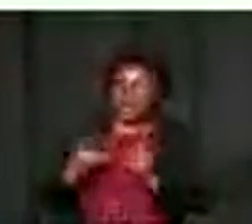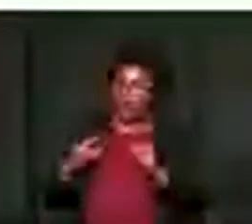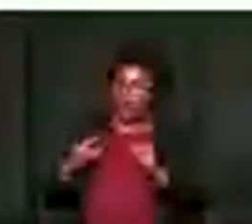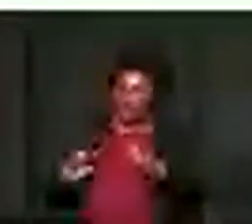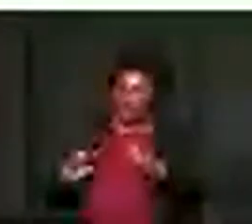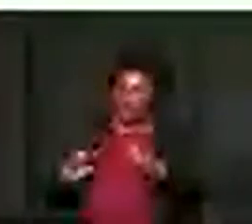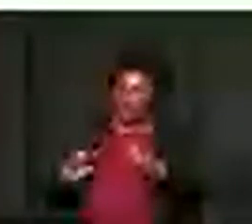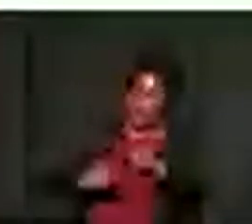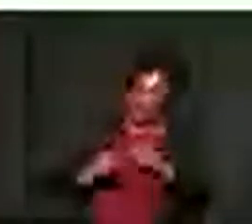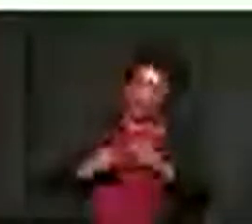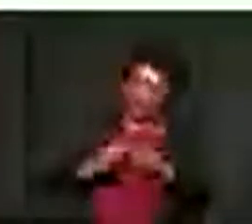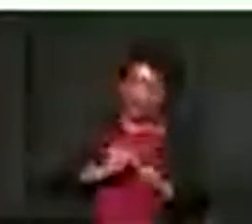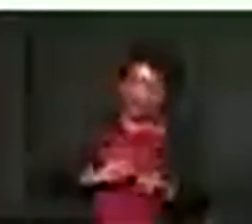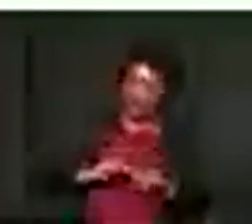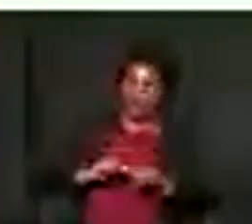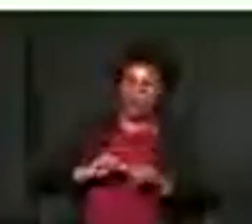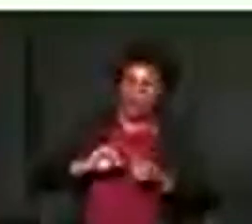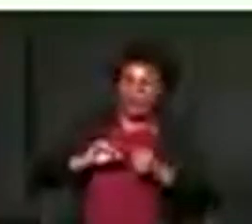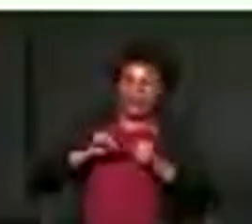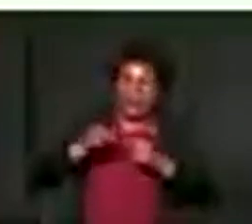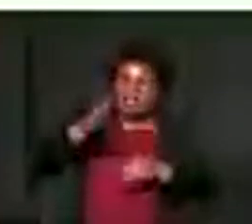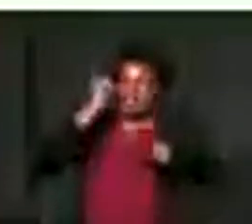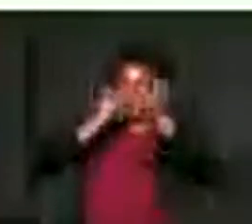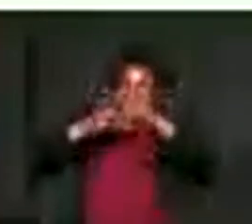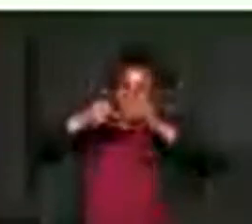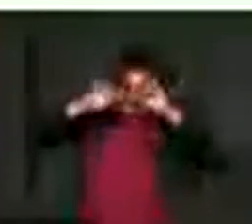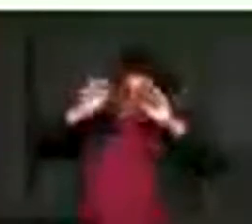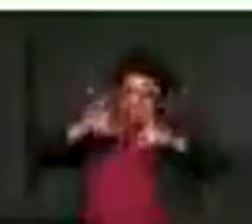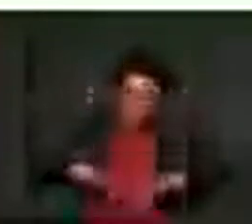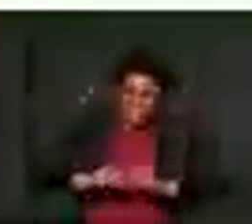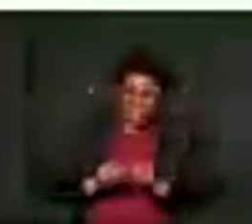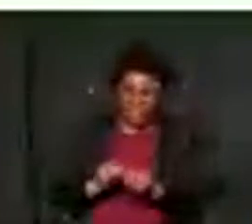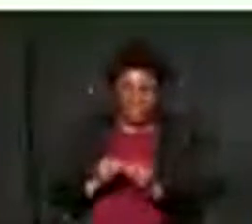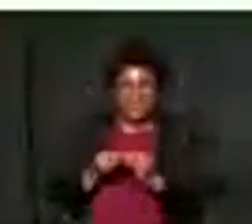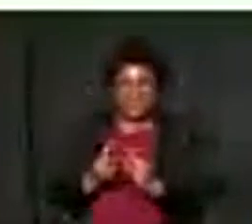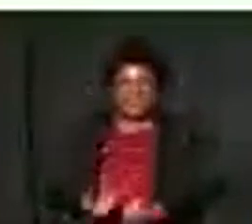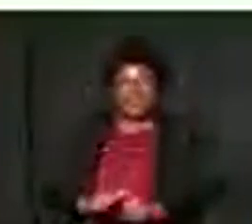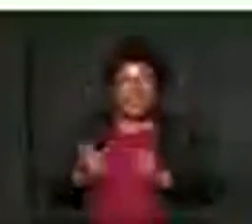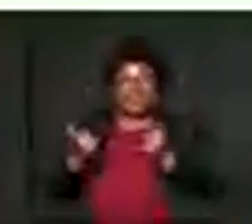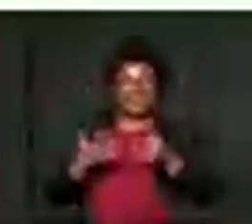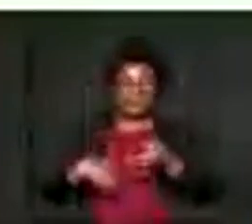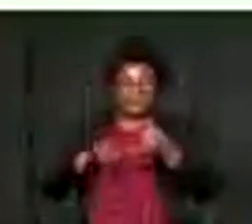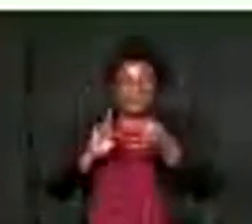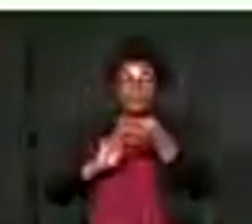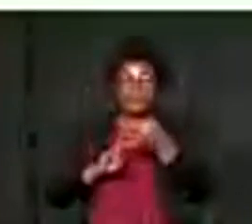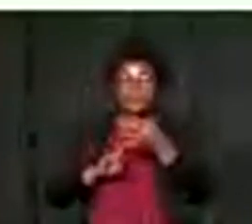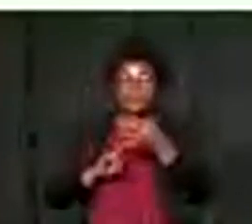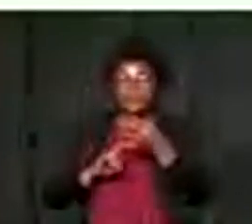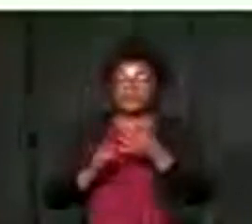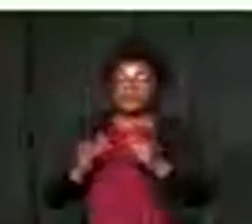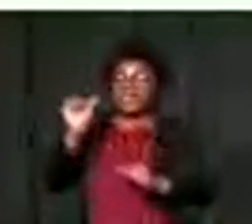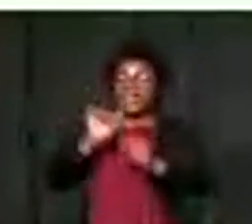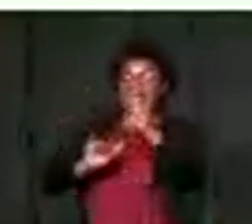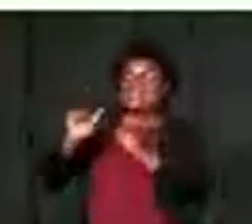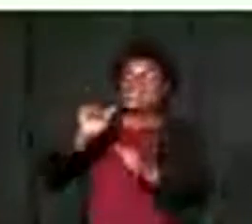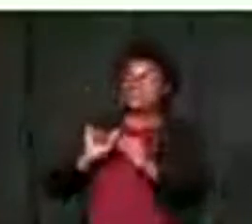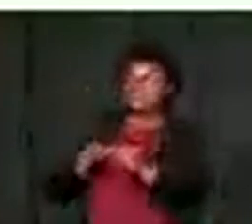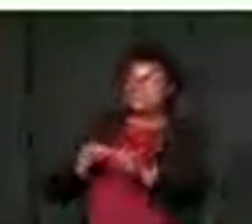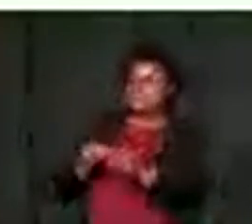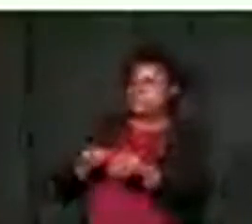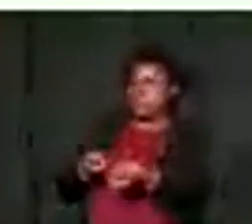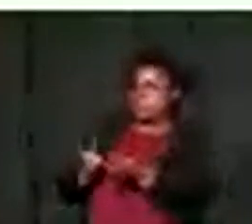COVID-19 and recover the learning losses. To deliberate on the utilization of assessment practices